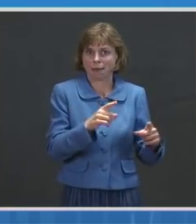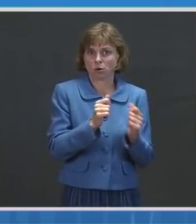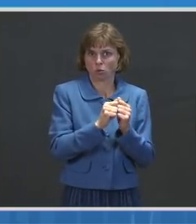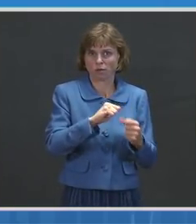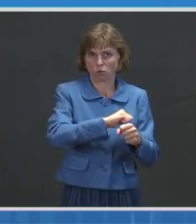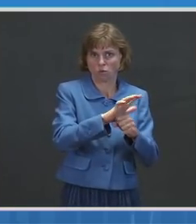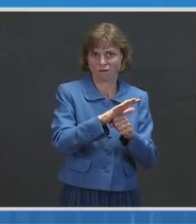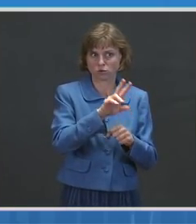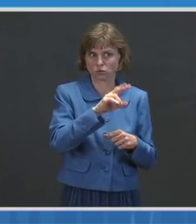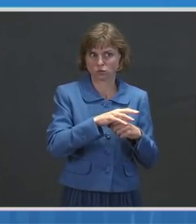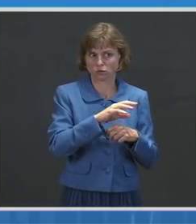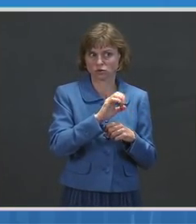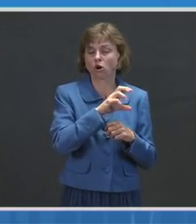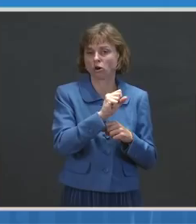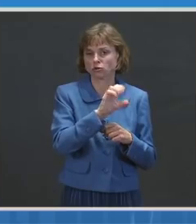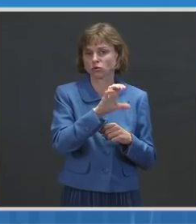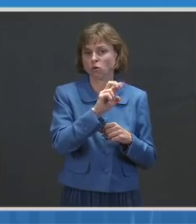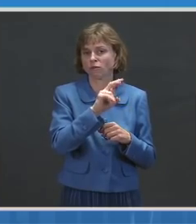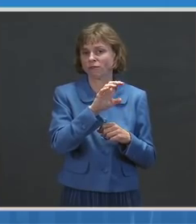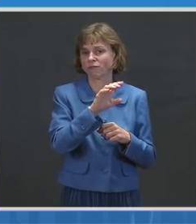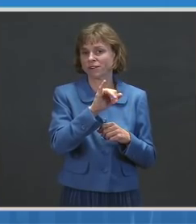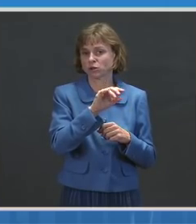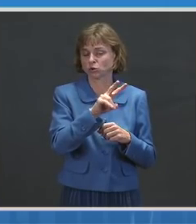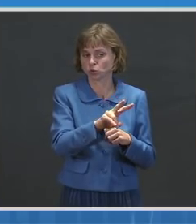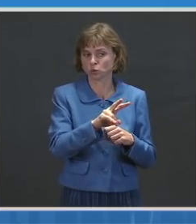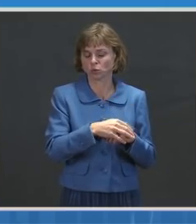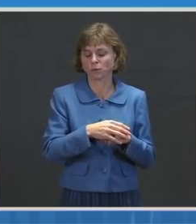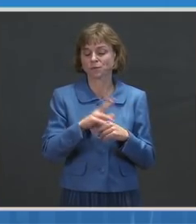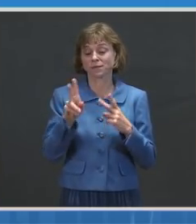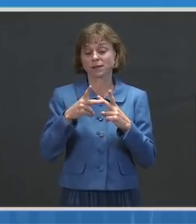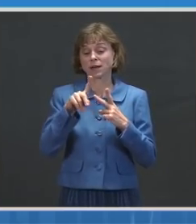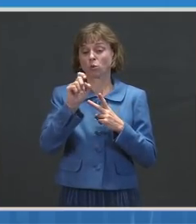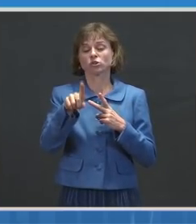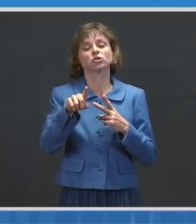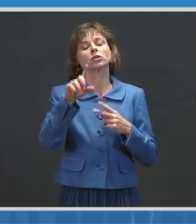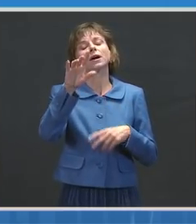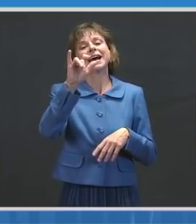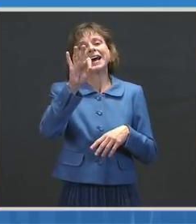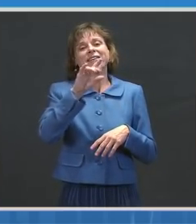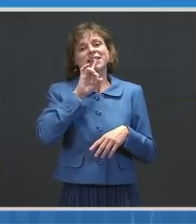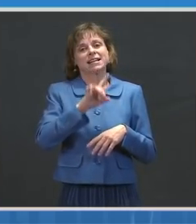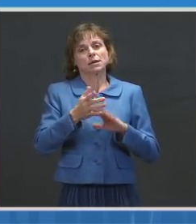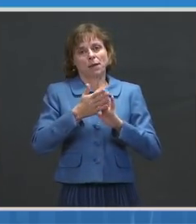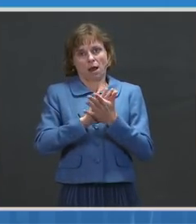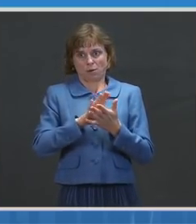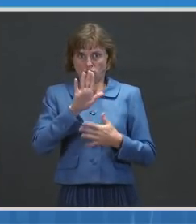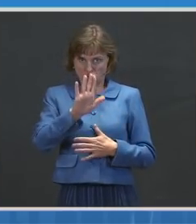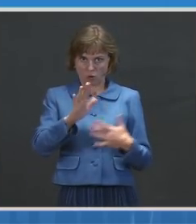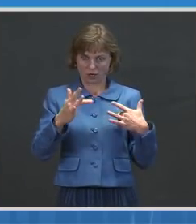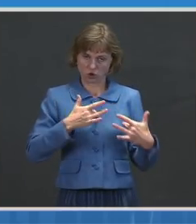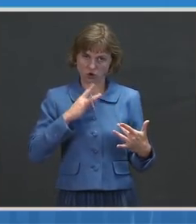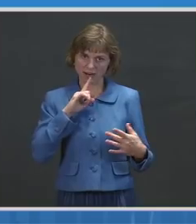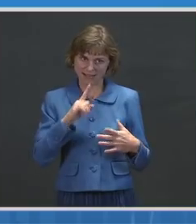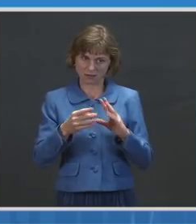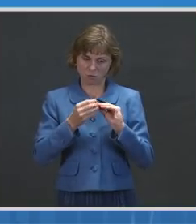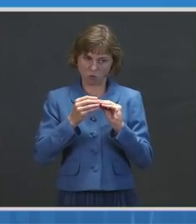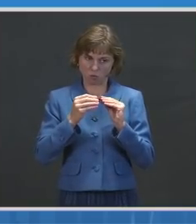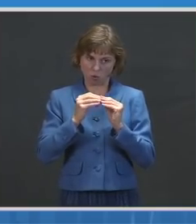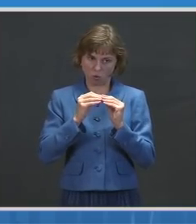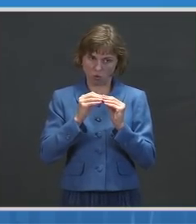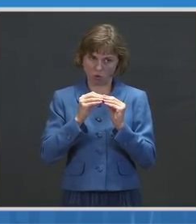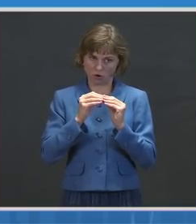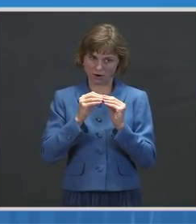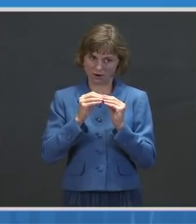then the follow-up to that question is, if it is becoming, or if your concern is that it is more virulent, how long